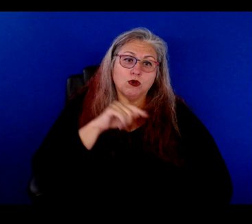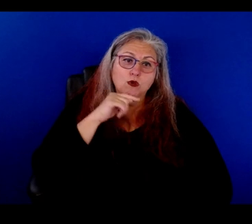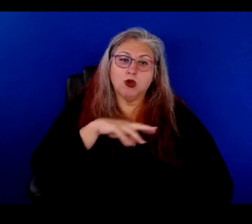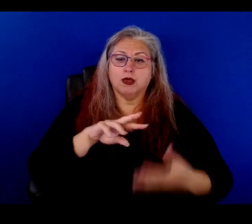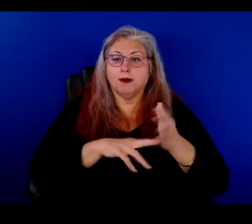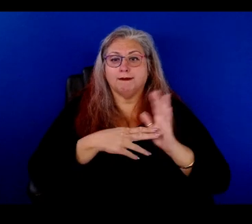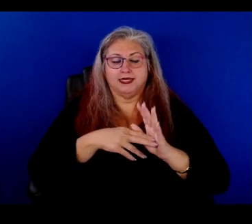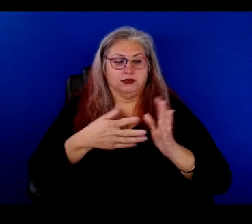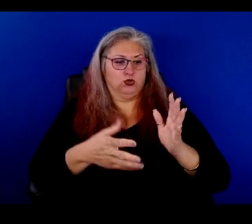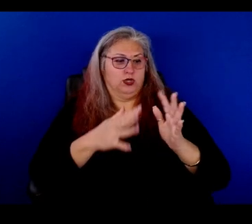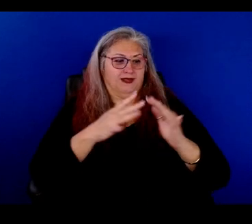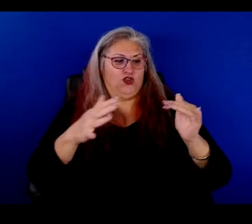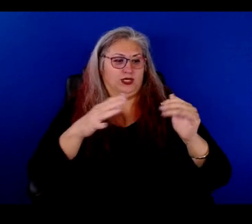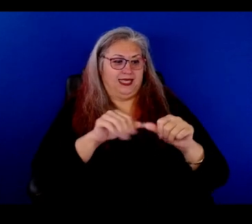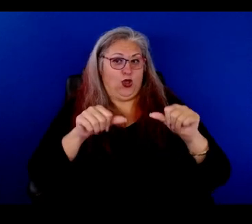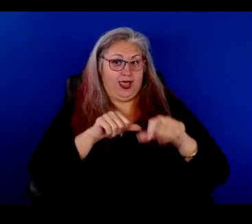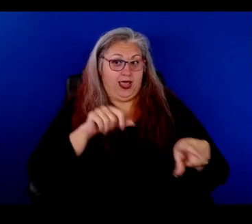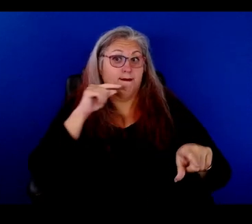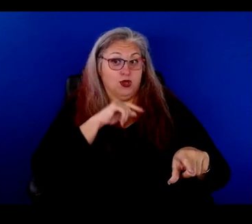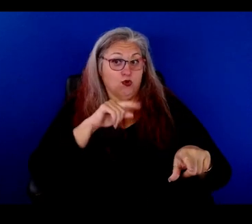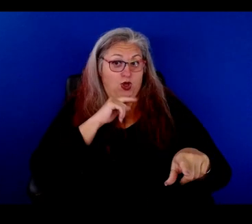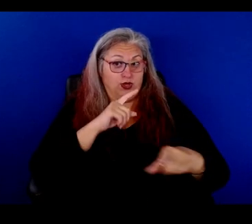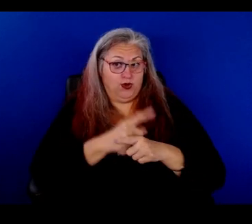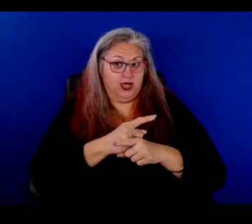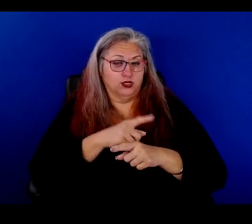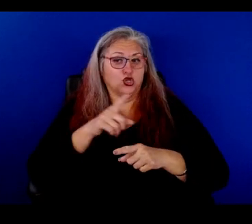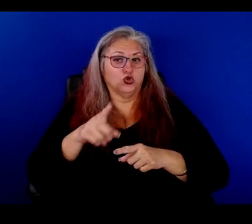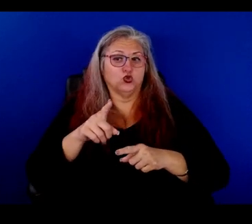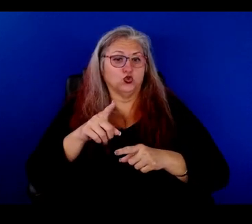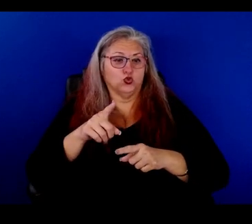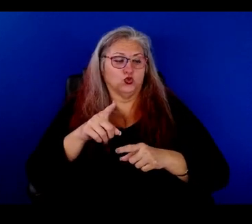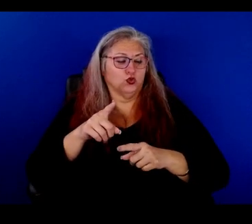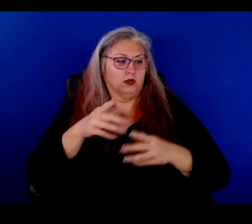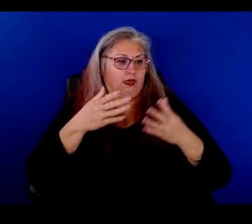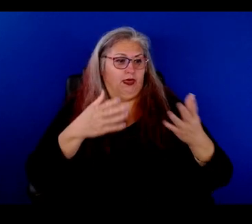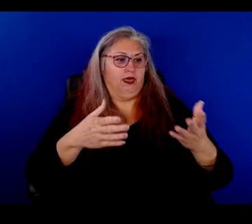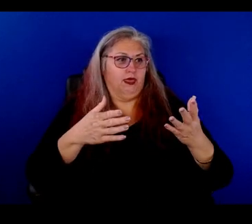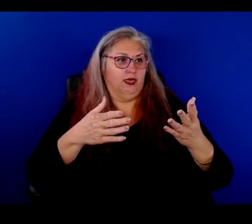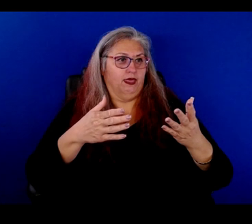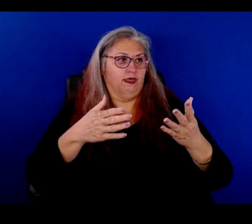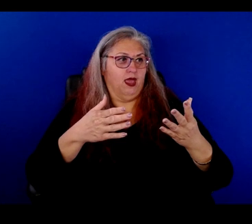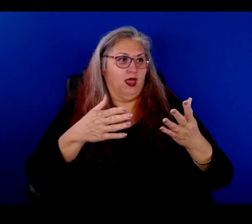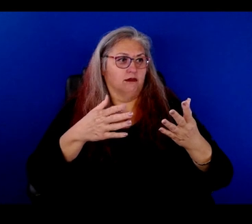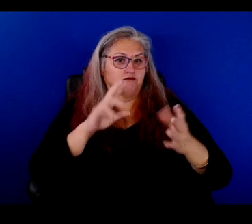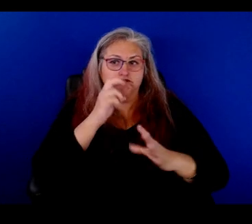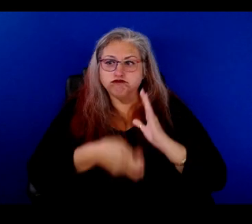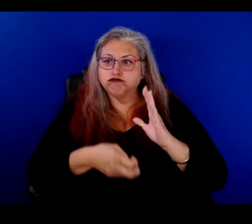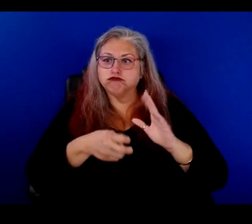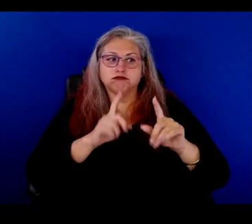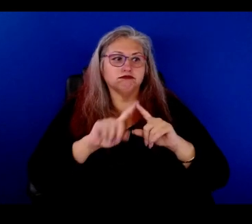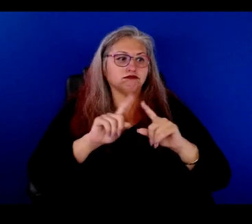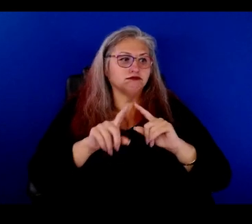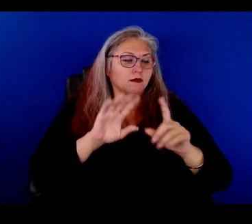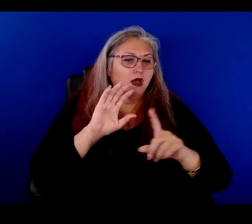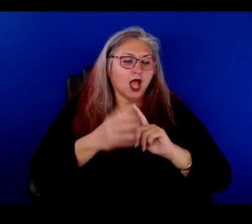this diverse area of Milwaukee, right. That, um, where you just were steeped in, in all these different cultures and